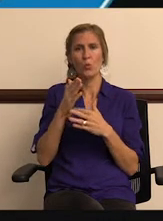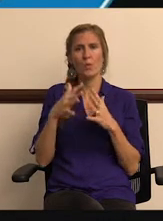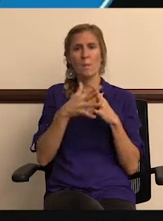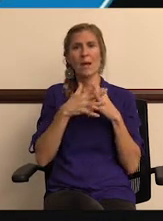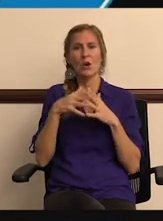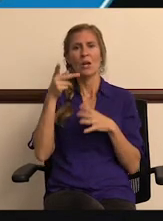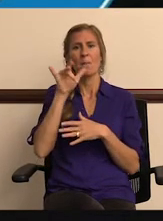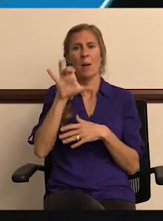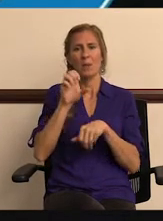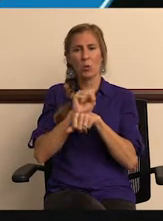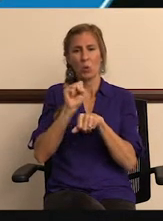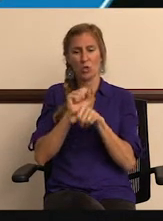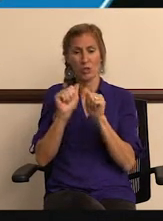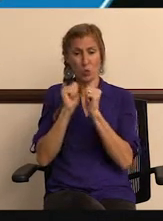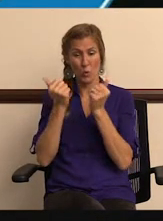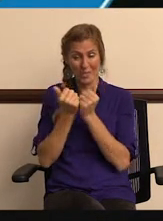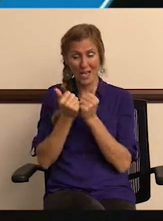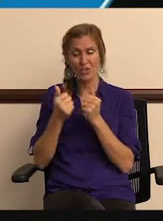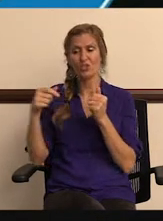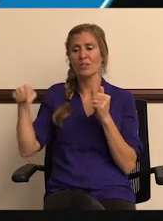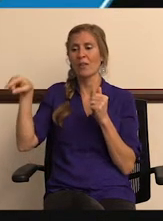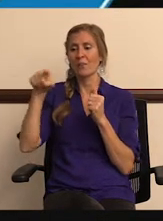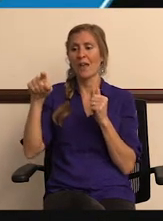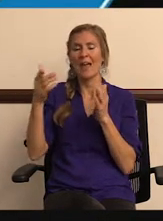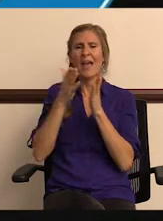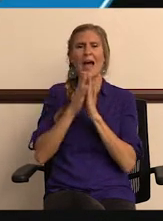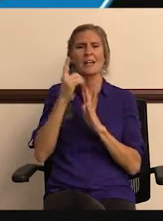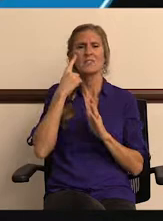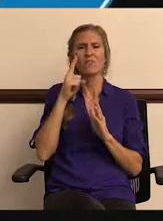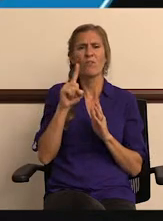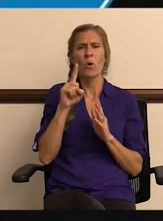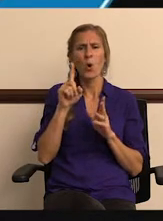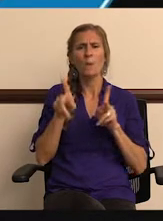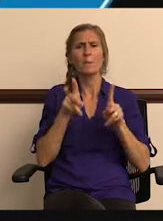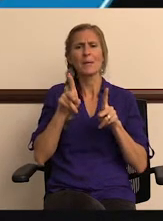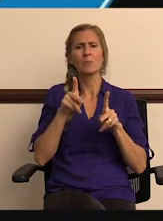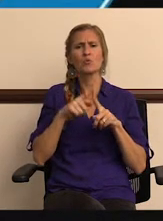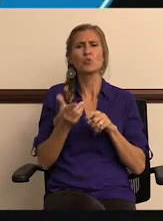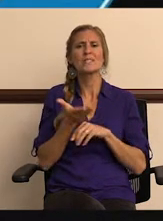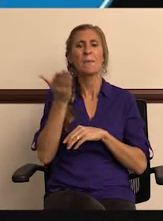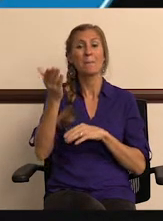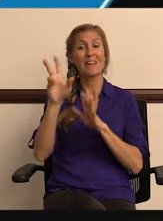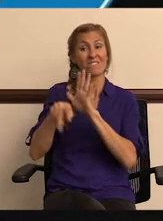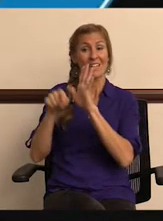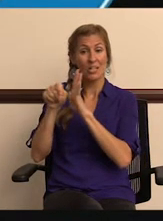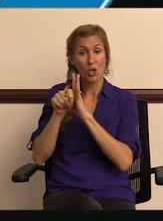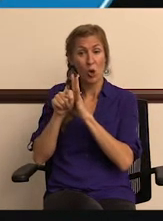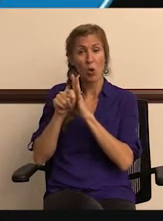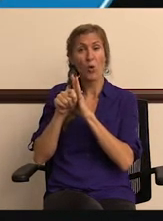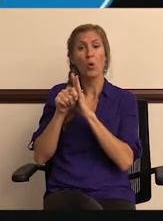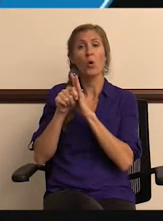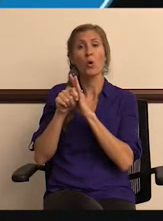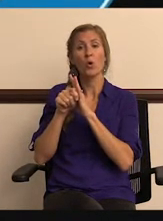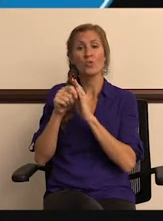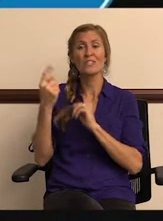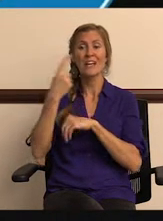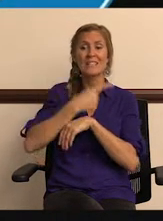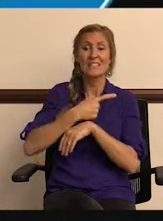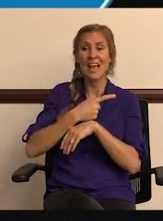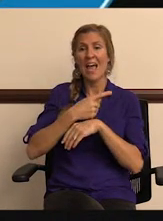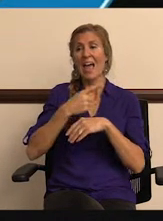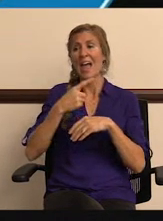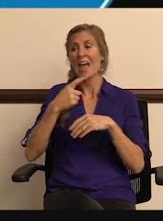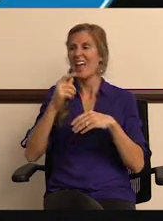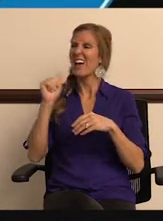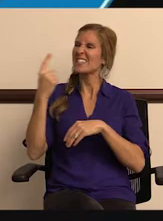weeks ago through the American Public Works Association where they asked for people to submit videos of a